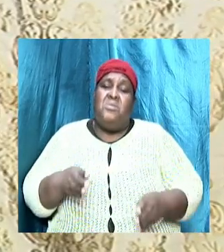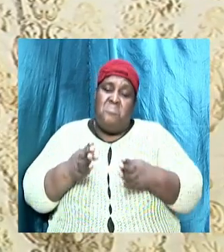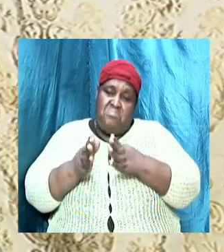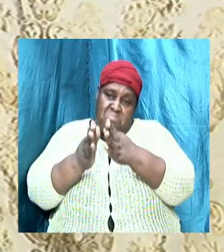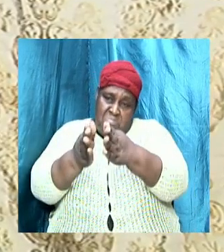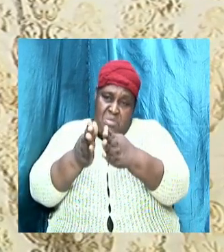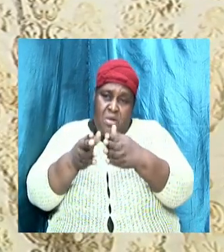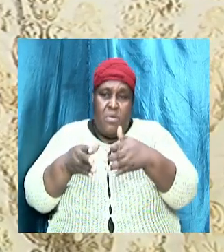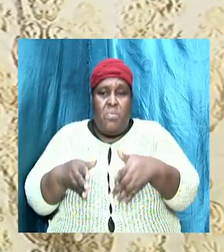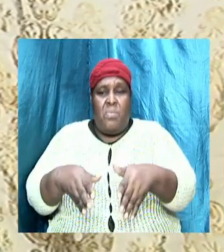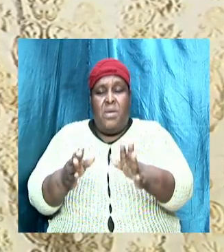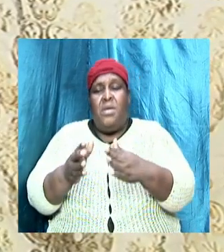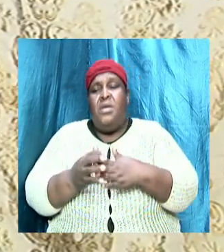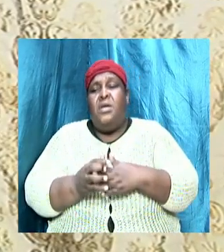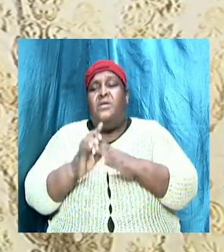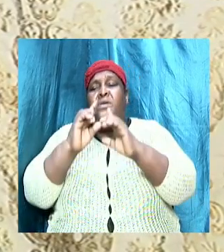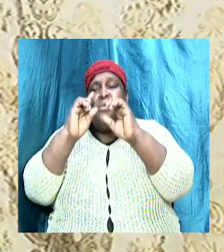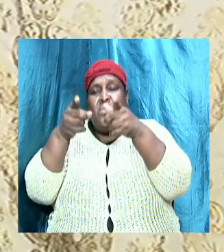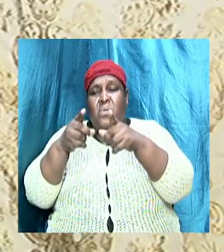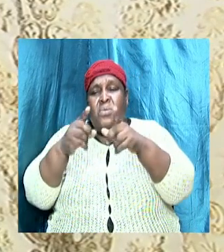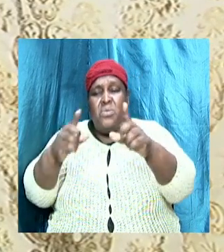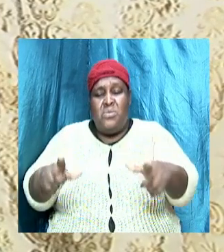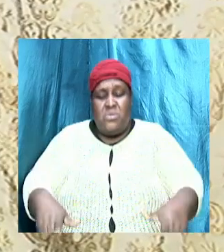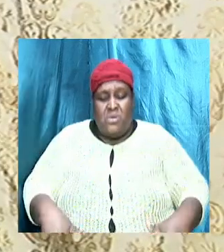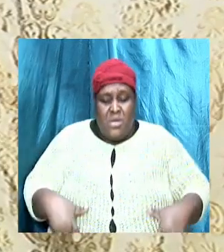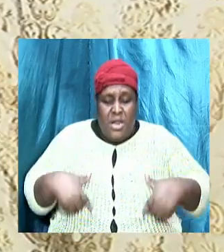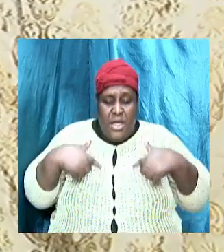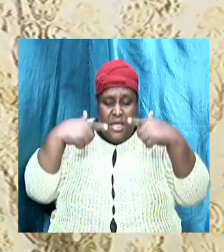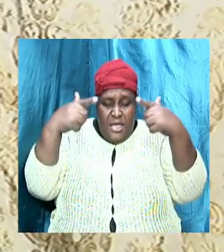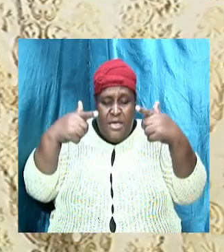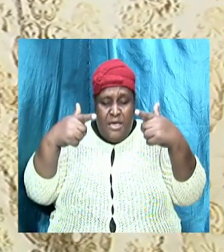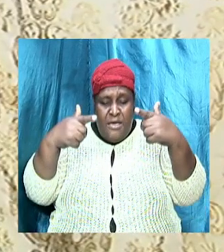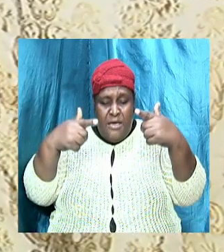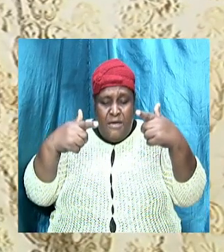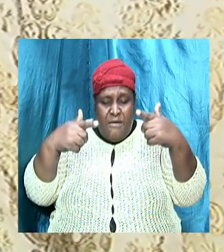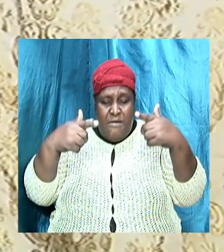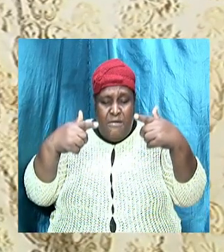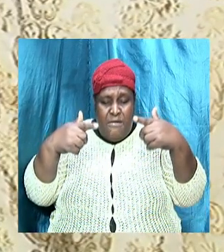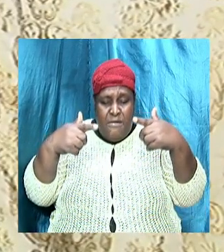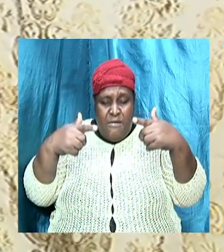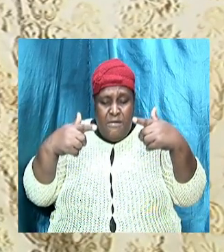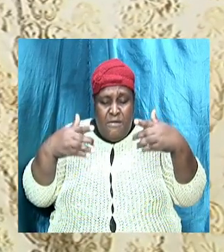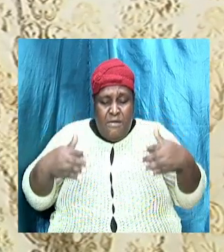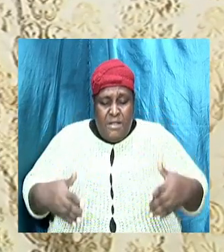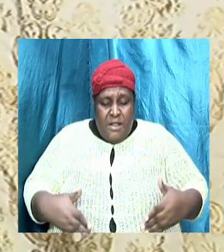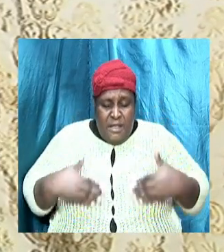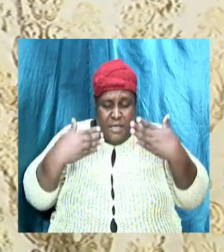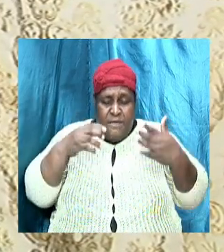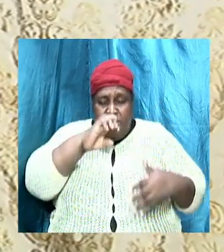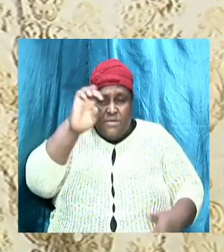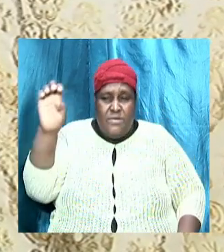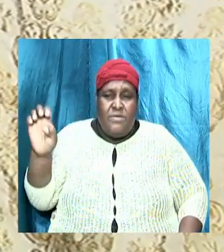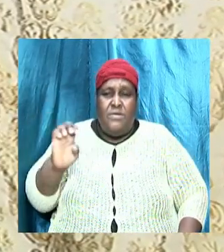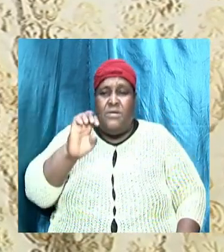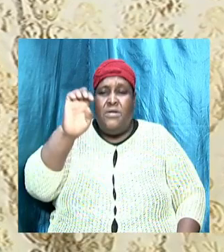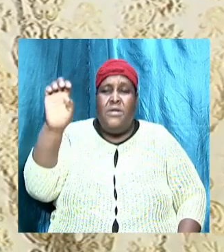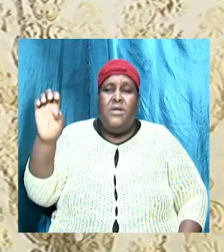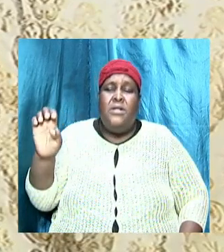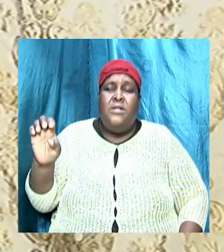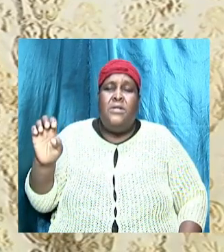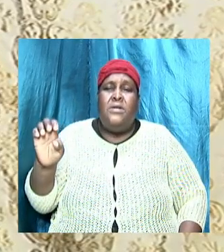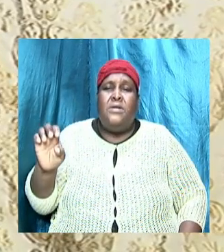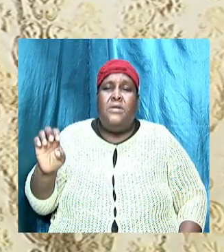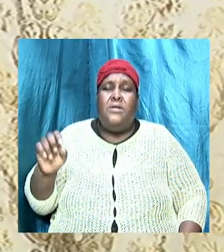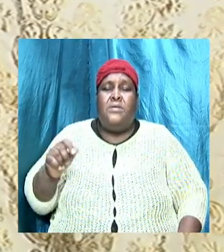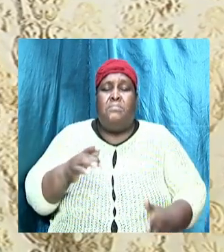way that is going to lead to life eternal. The Bible says, enter the narrow gate. You know, and I